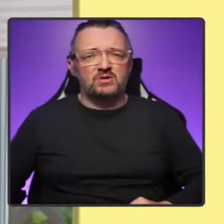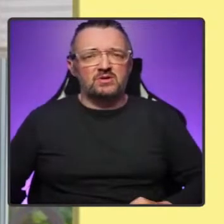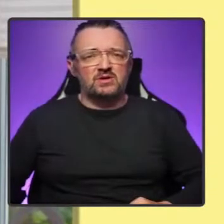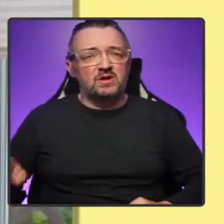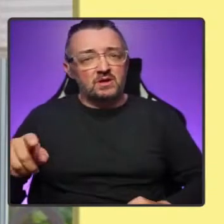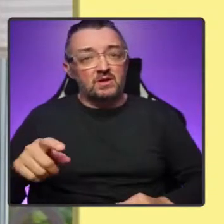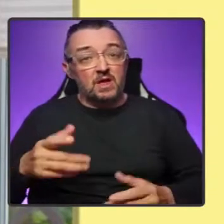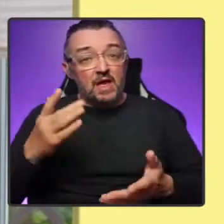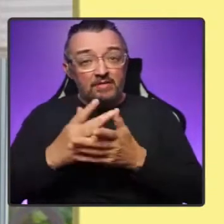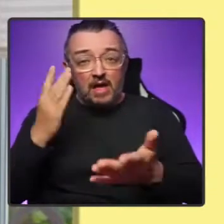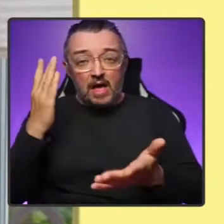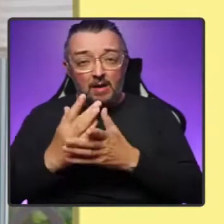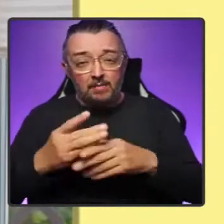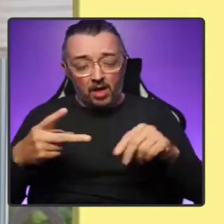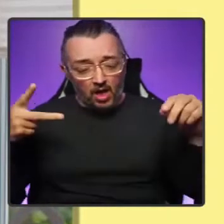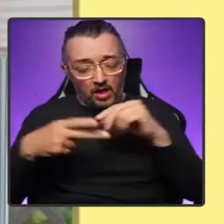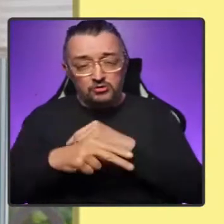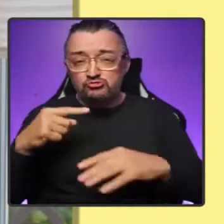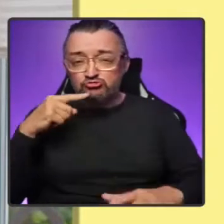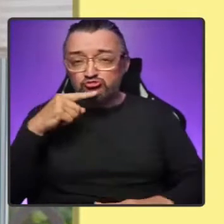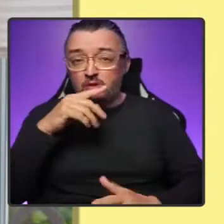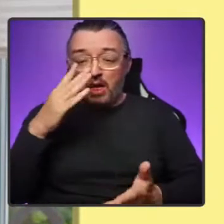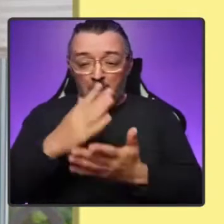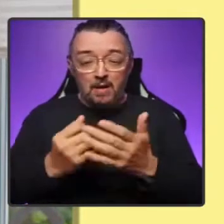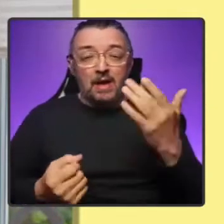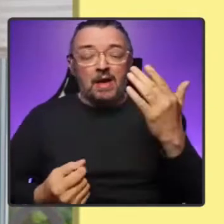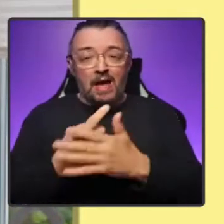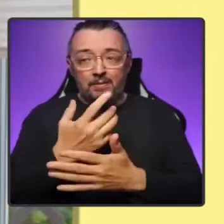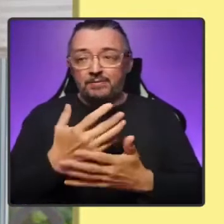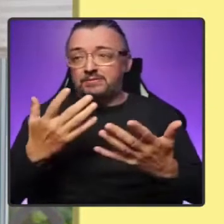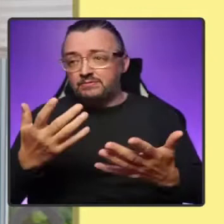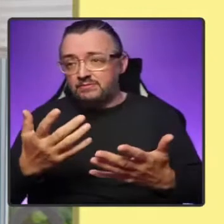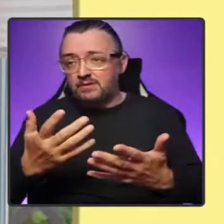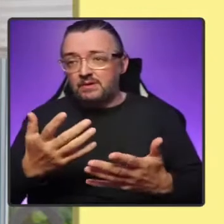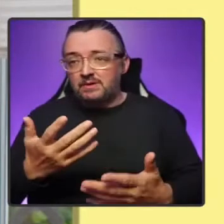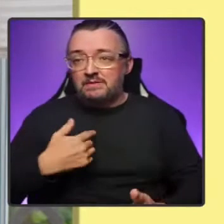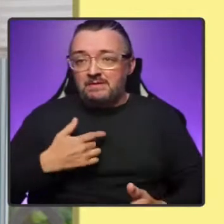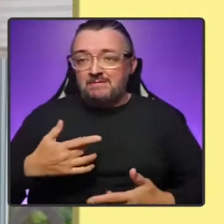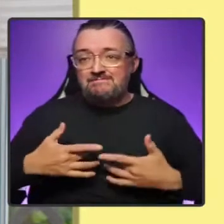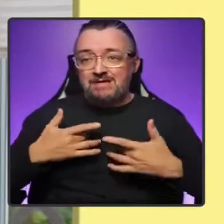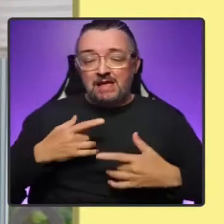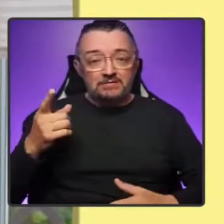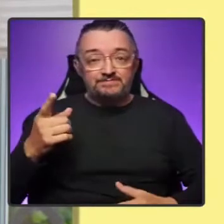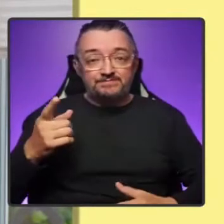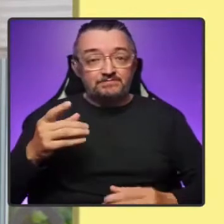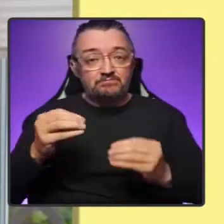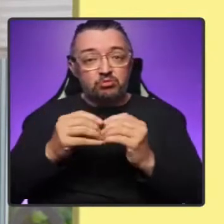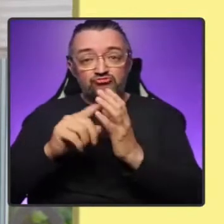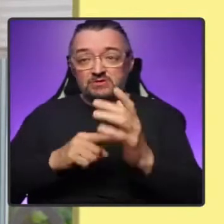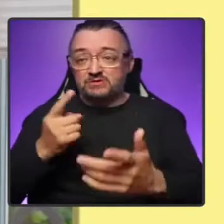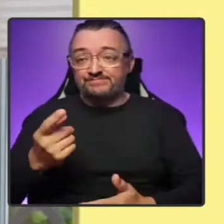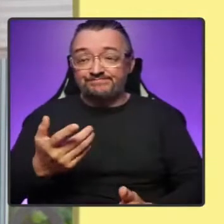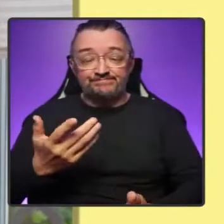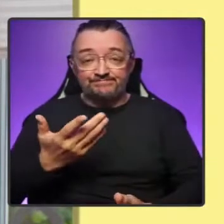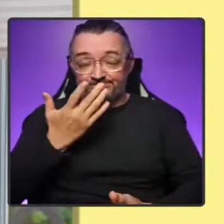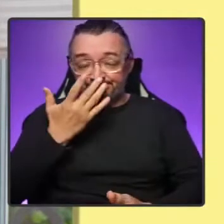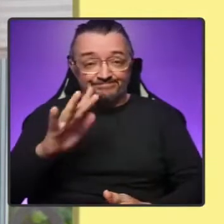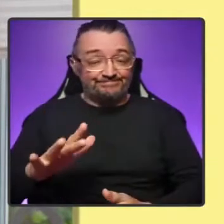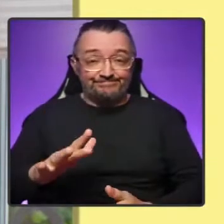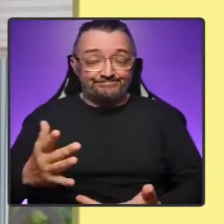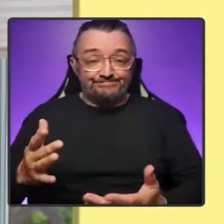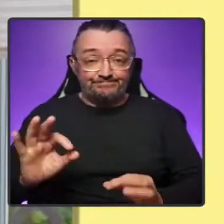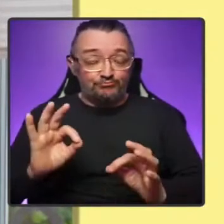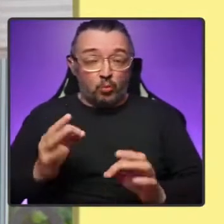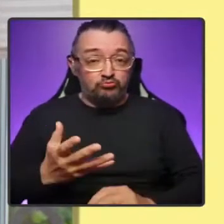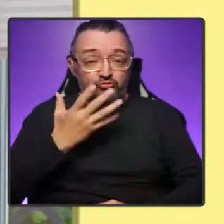the only conclusion it will be possible to reach is that Boris Johnson simply has no shame. Please, Prime